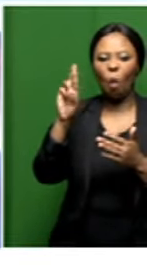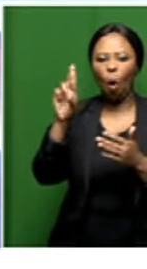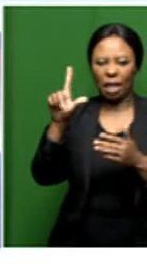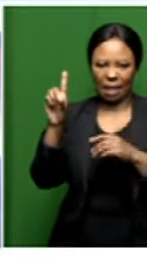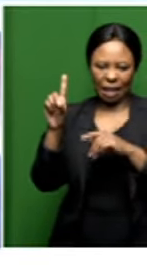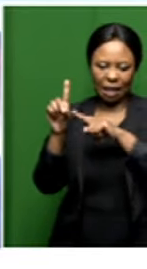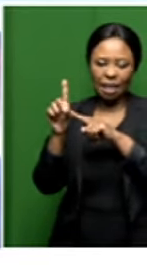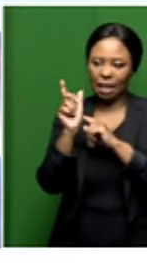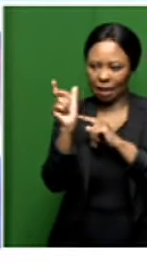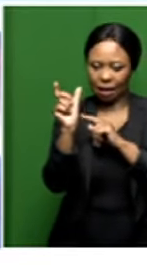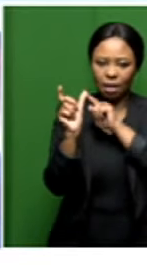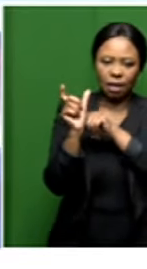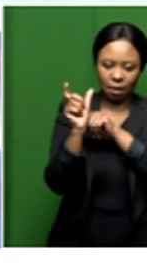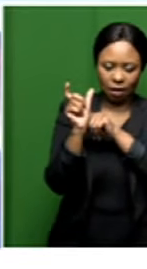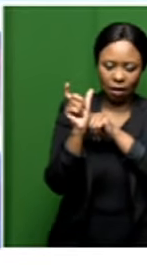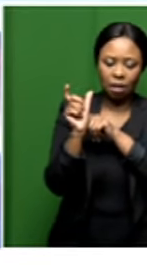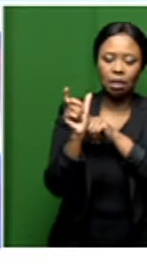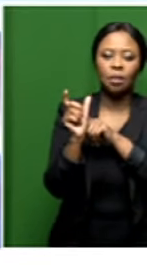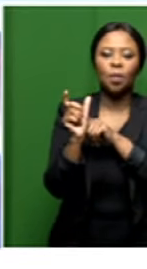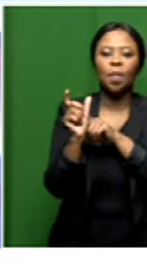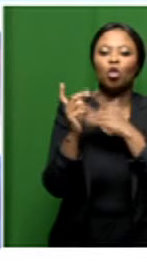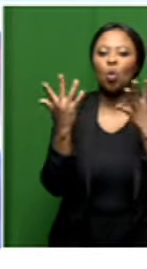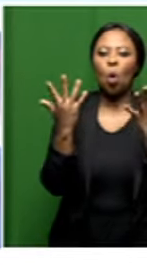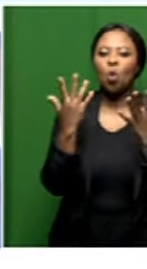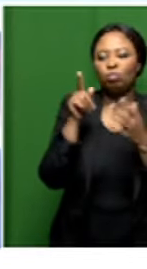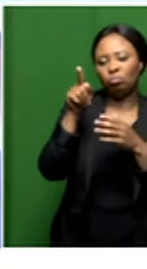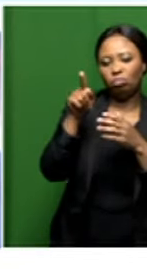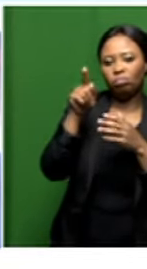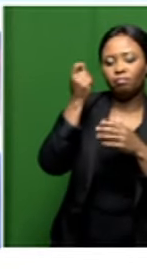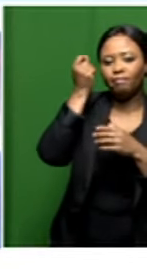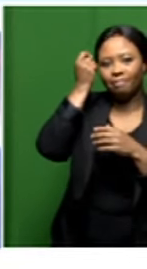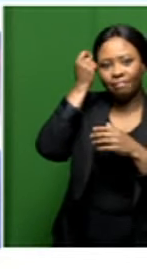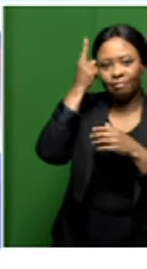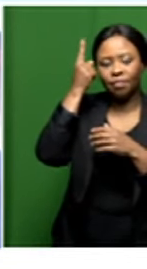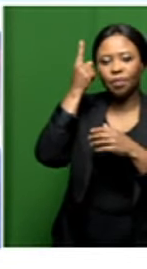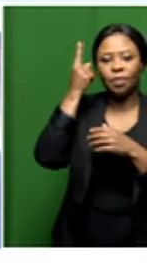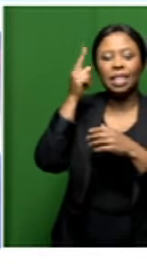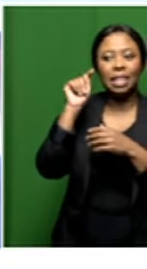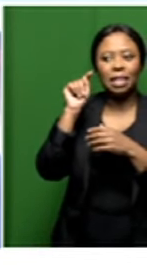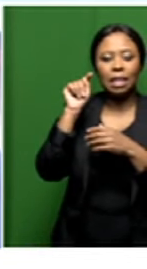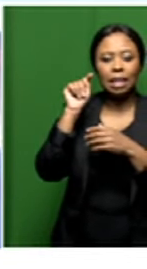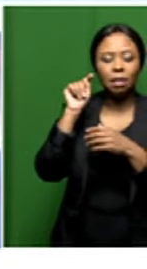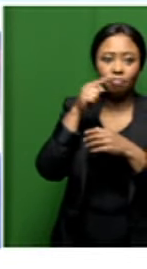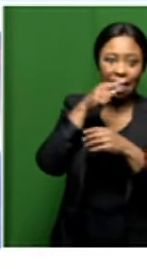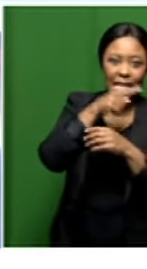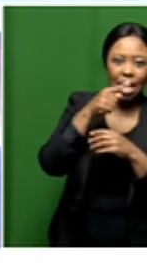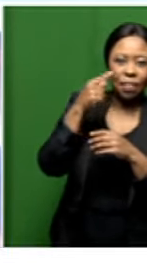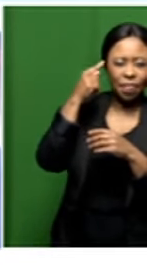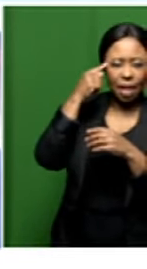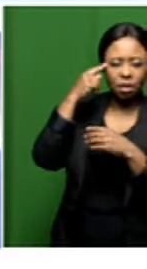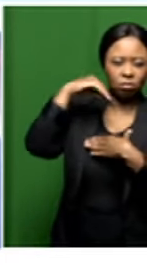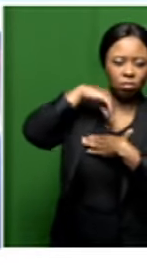title itself, you can sort of understand the intricacies that he thinks within